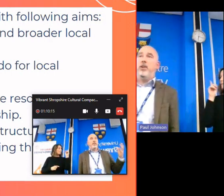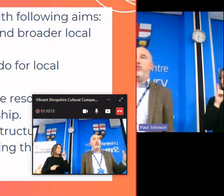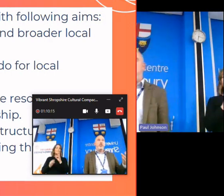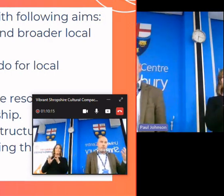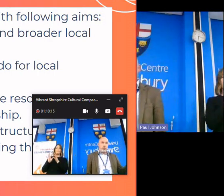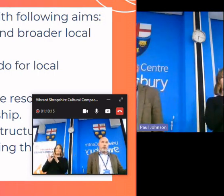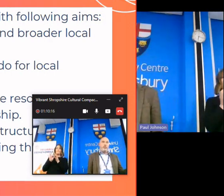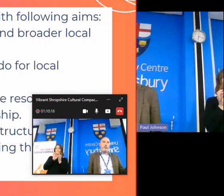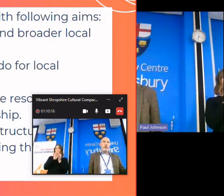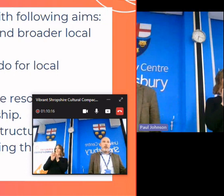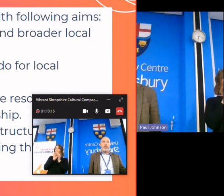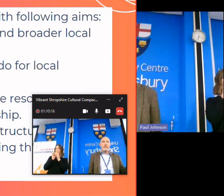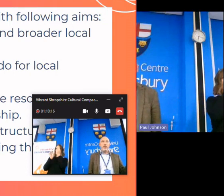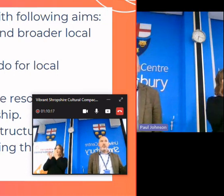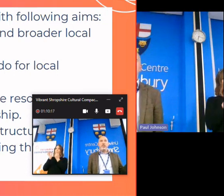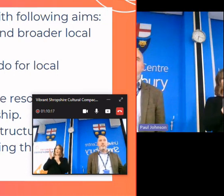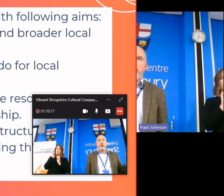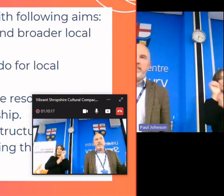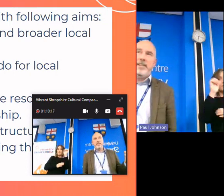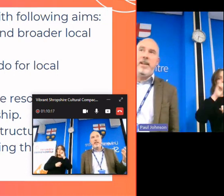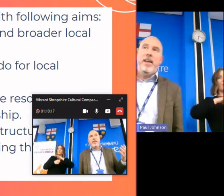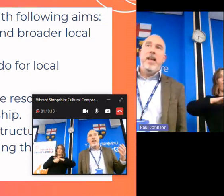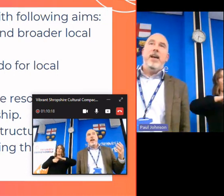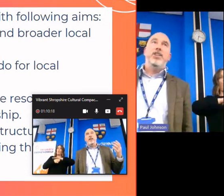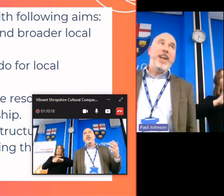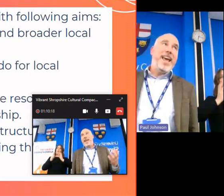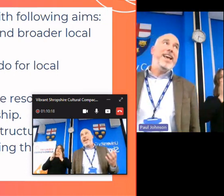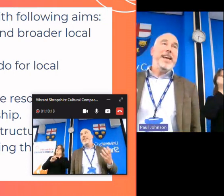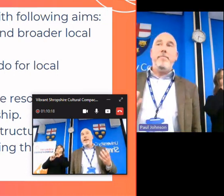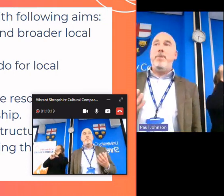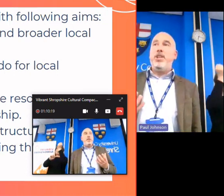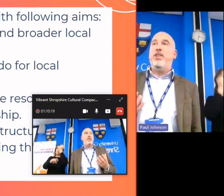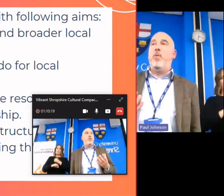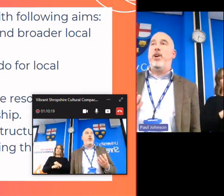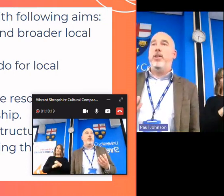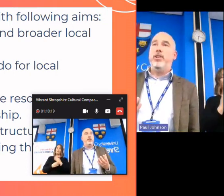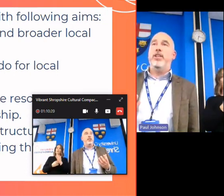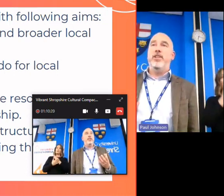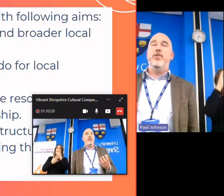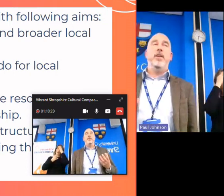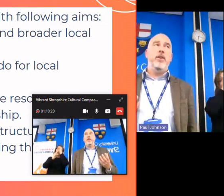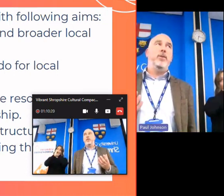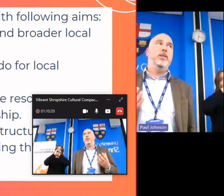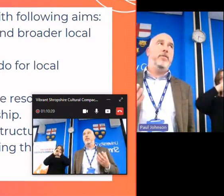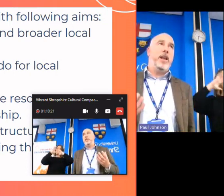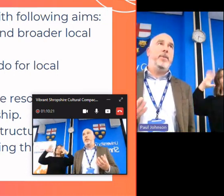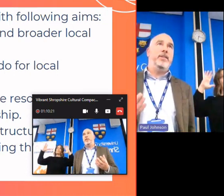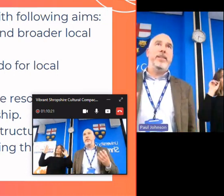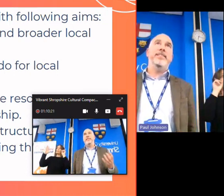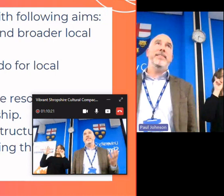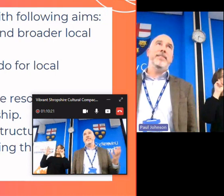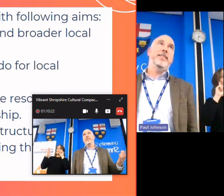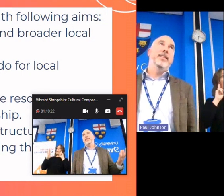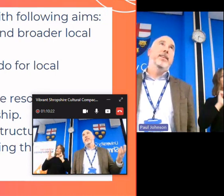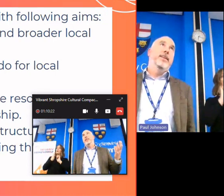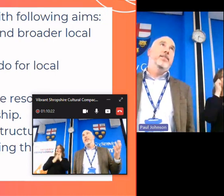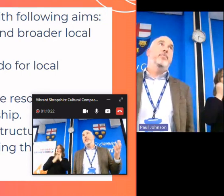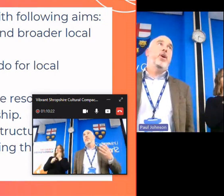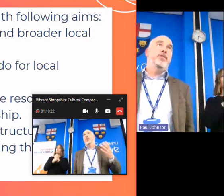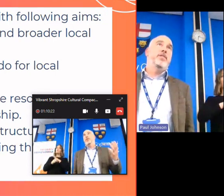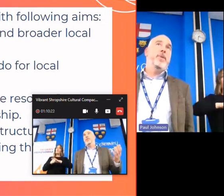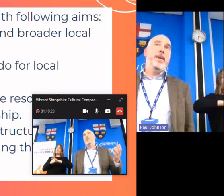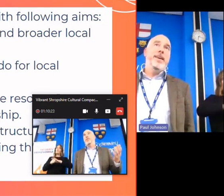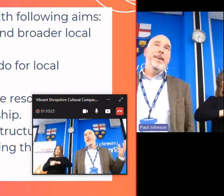arts and culture and the broader broader local aspirations and priorities a shared ambition for what culture can do for local development so this isn't